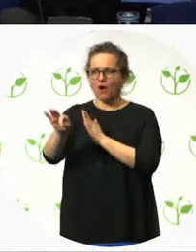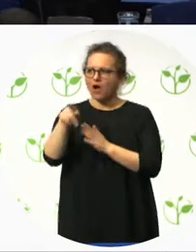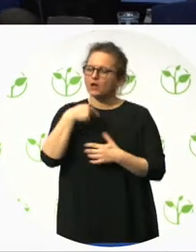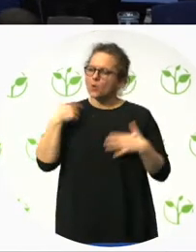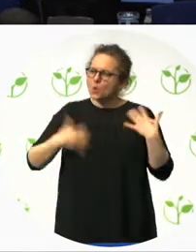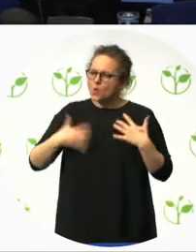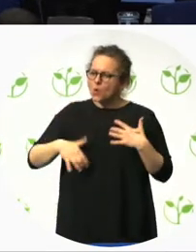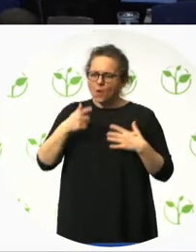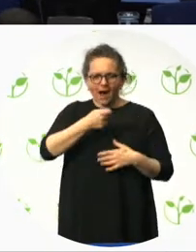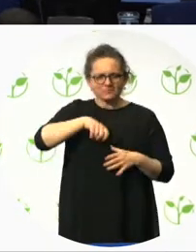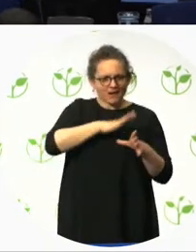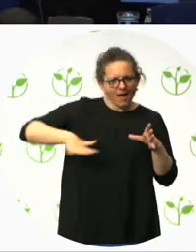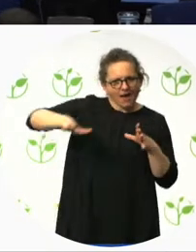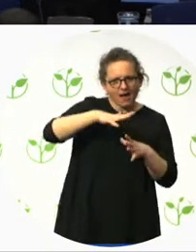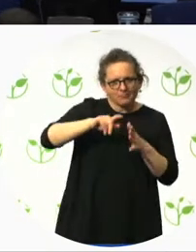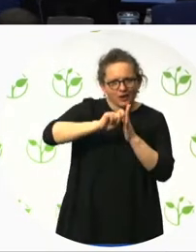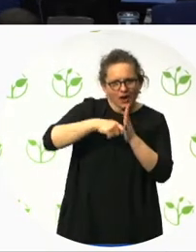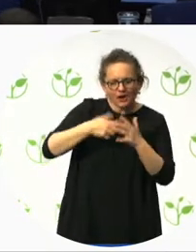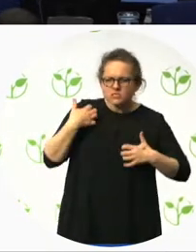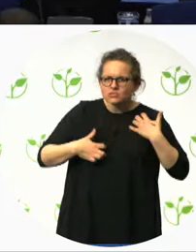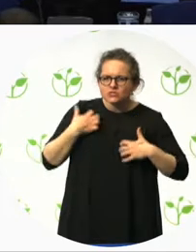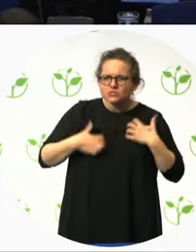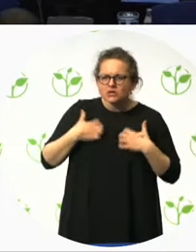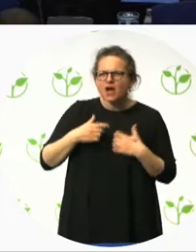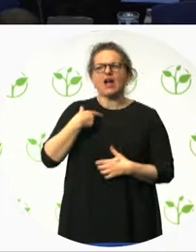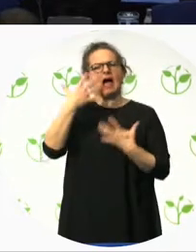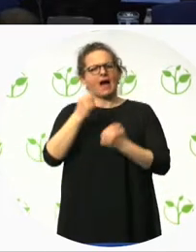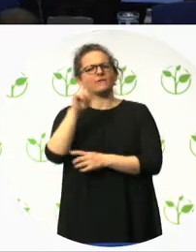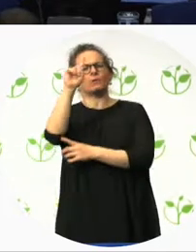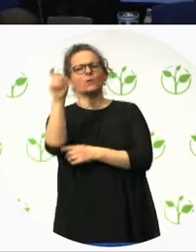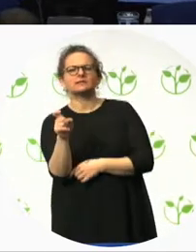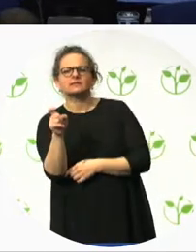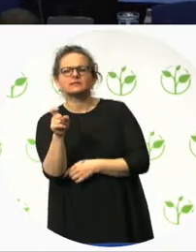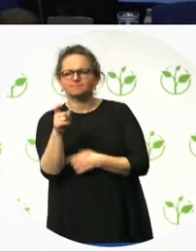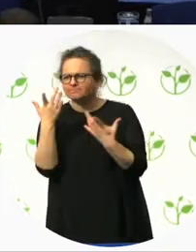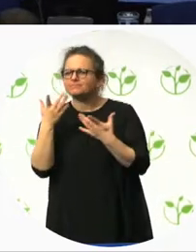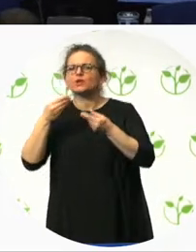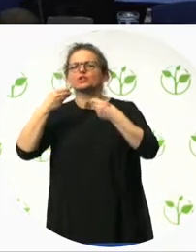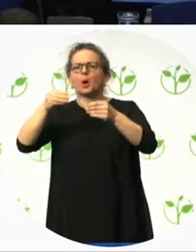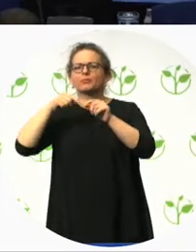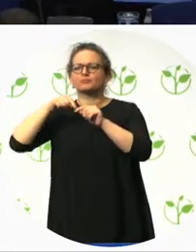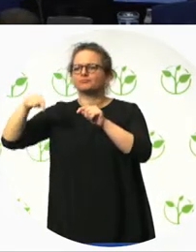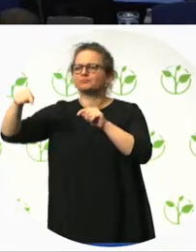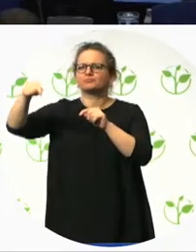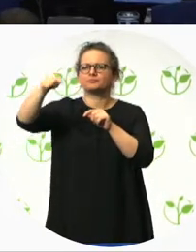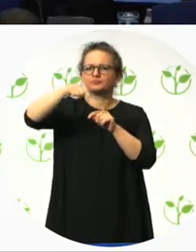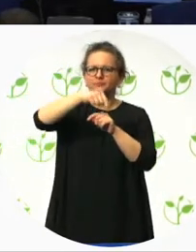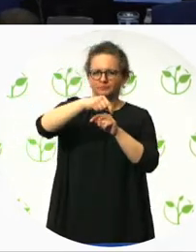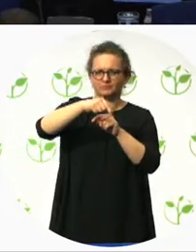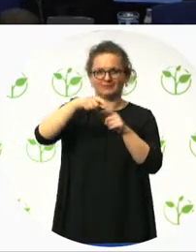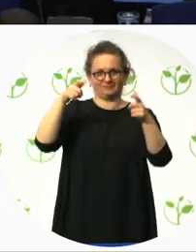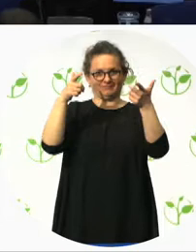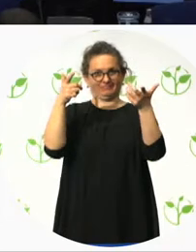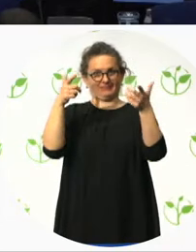within the mainstream stores, within the other stores that the organisations run, accessibility is being